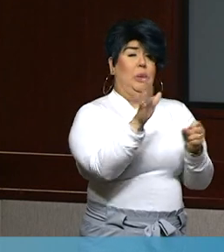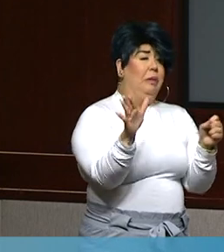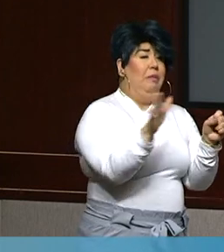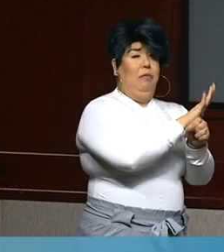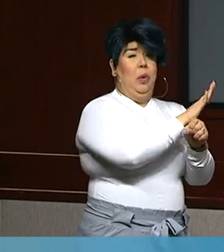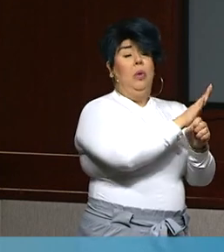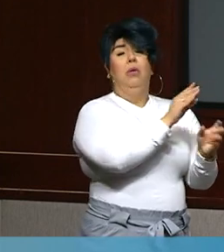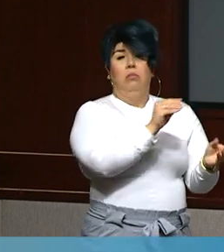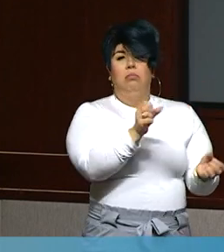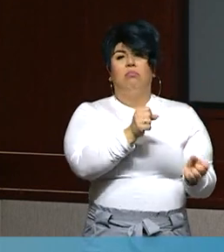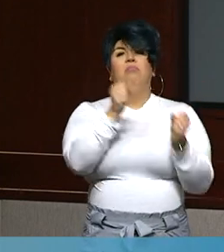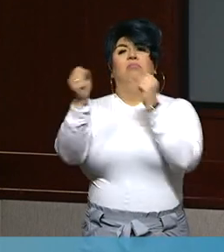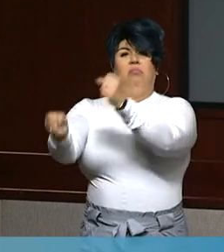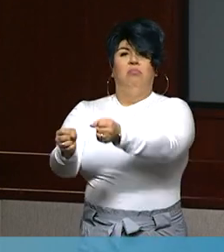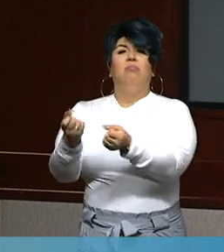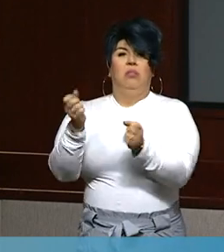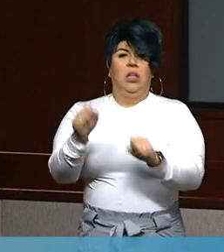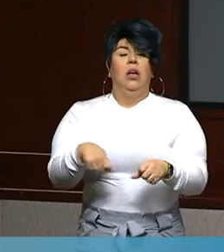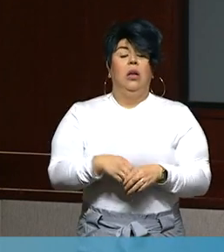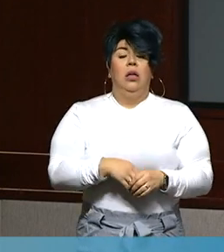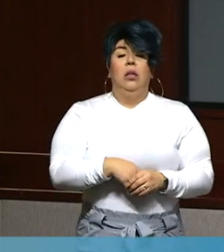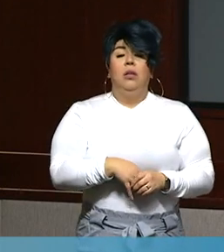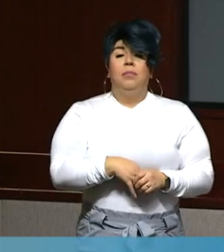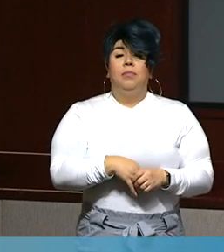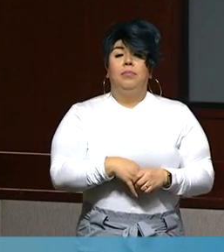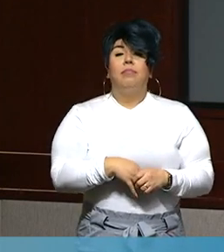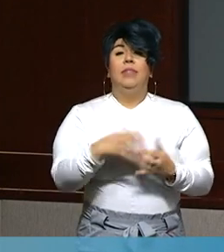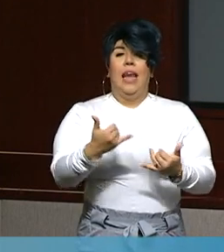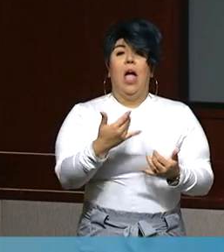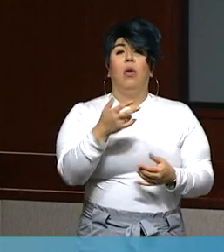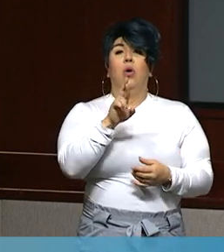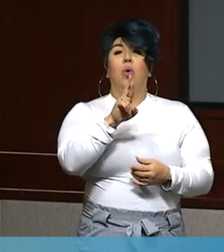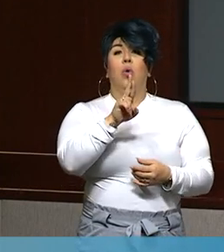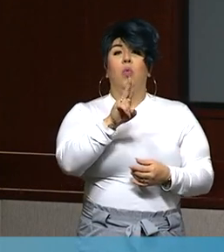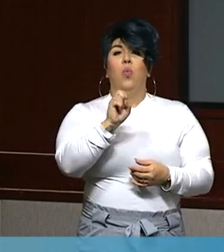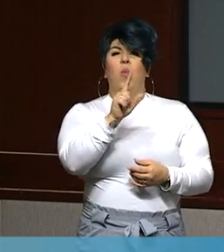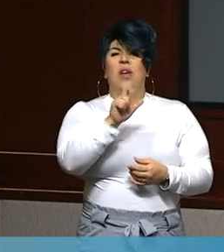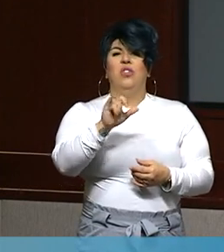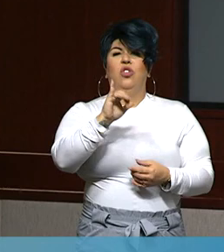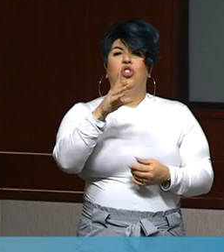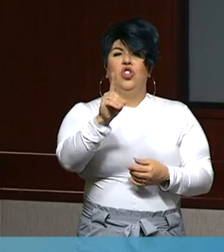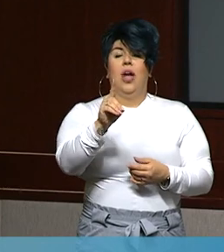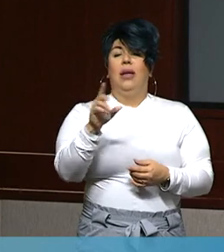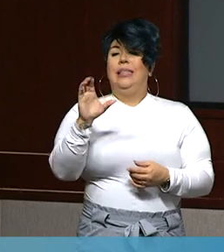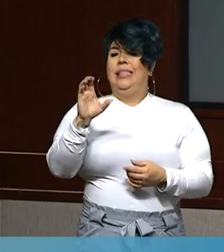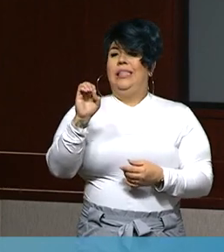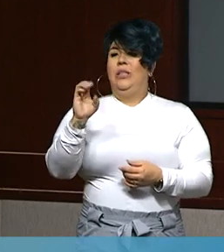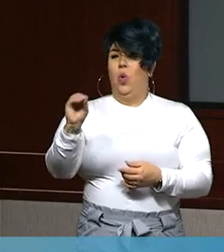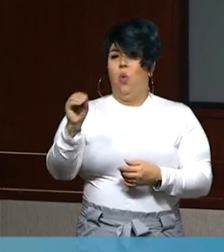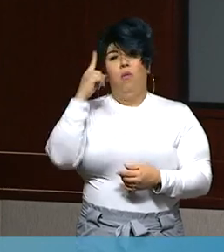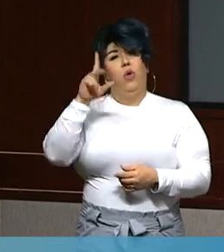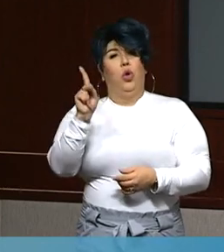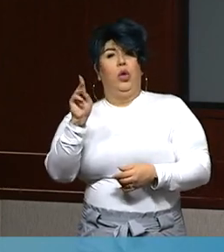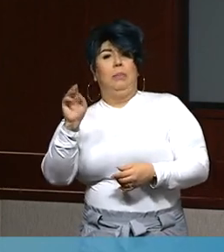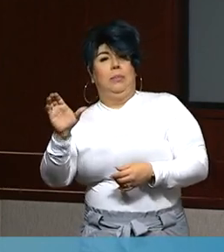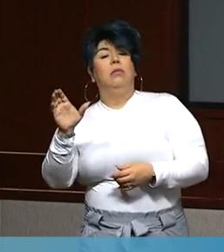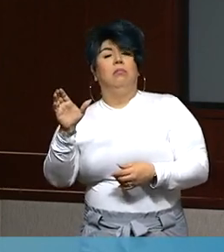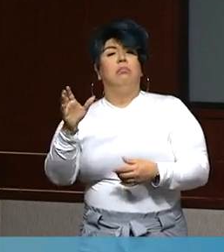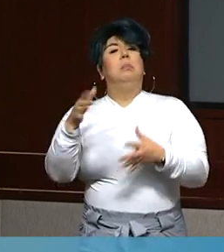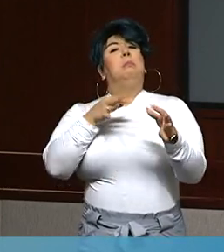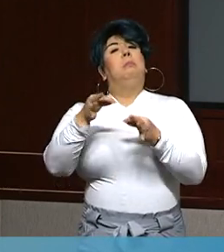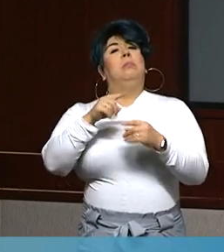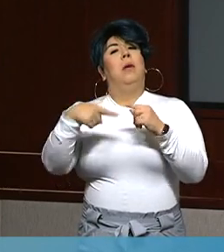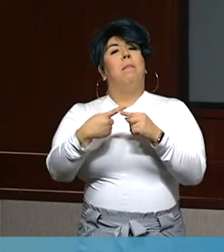48 to 72 hour notice. I will now invite Russell Judd, the CEO of Kern Medical, to expand on the preparedness of our local hospitals.